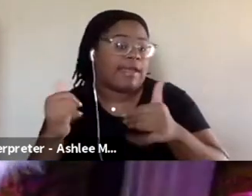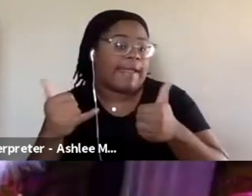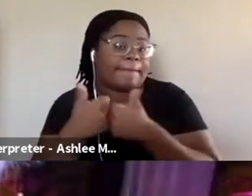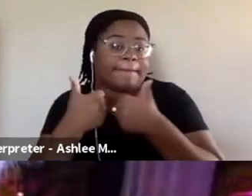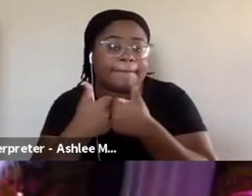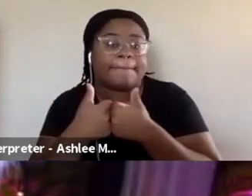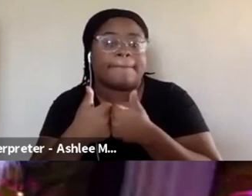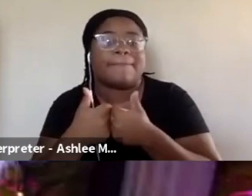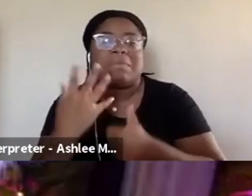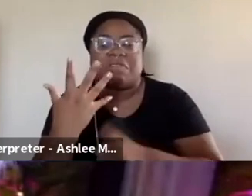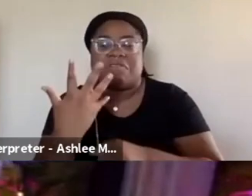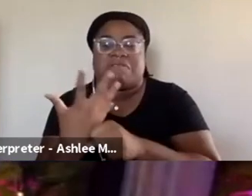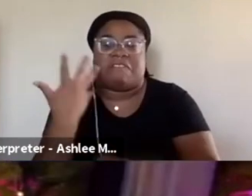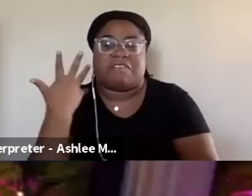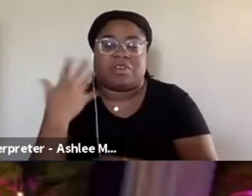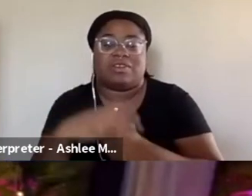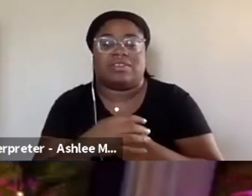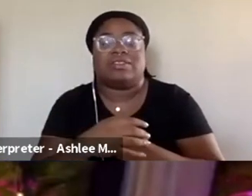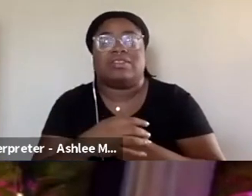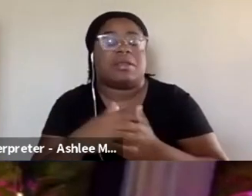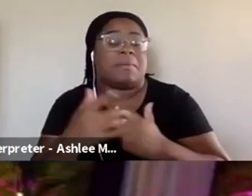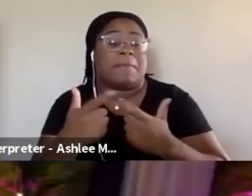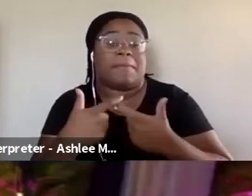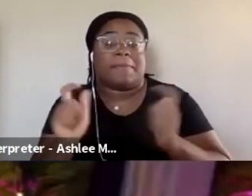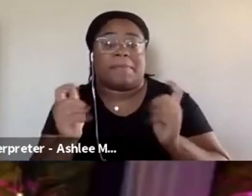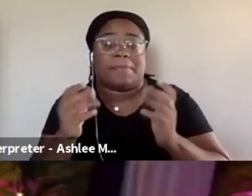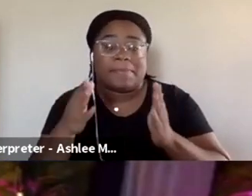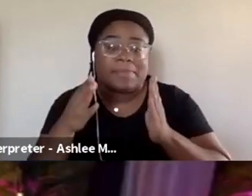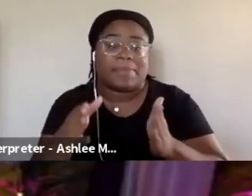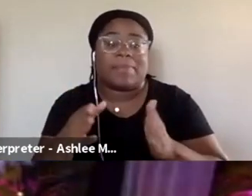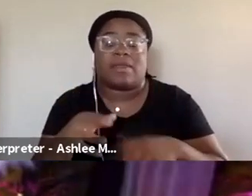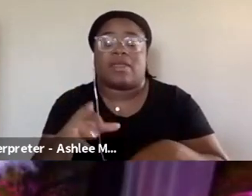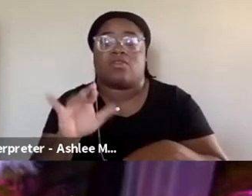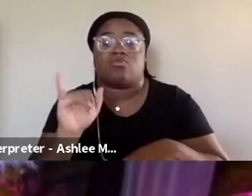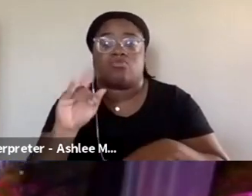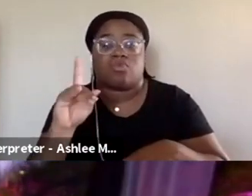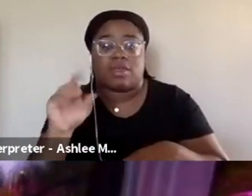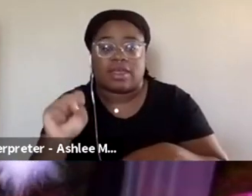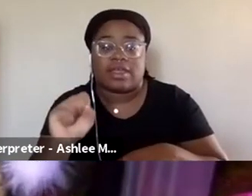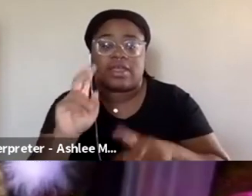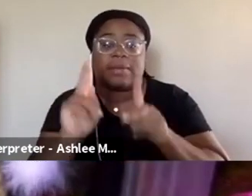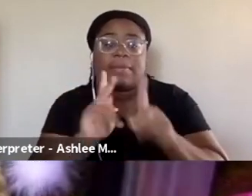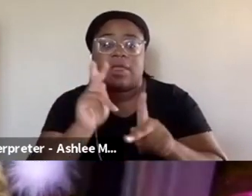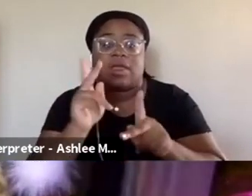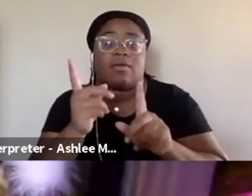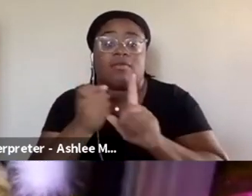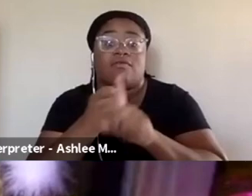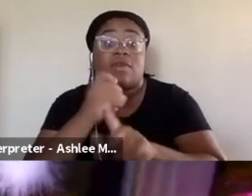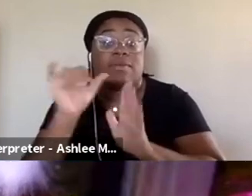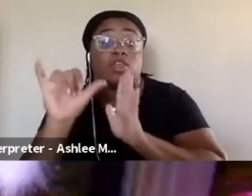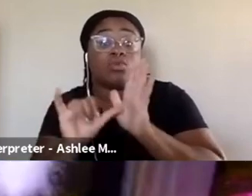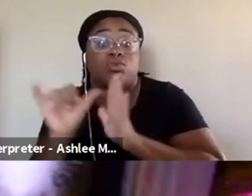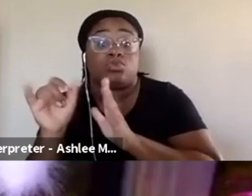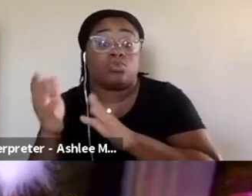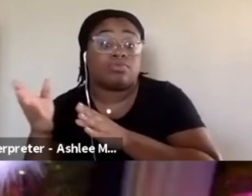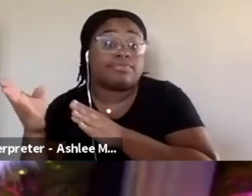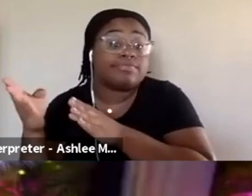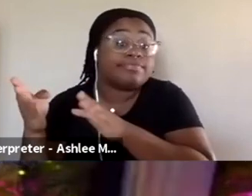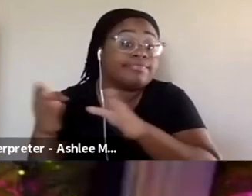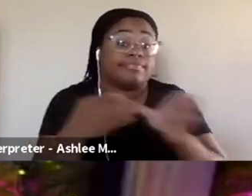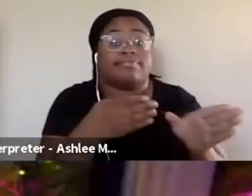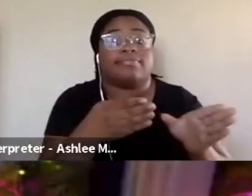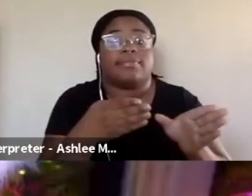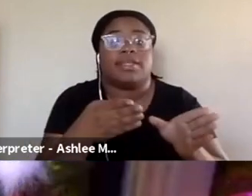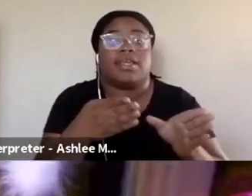ago, one of the one of the biggest ways that it would like that would spark it would be like people coming over from YouTube and inspiring like a little